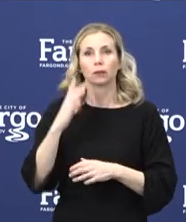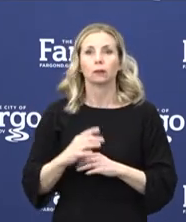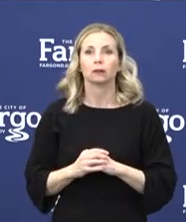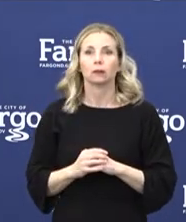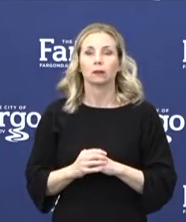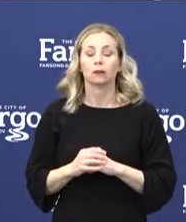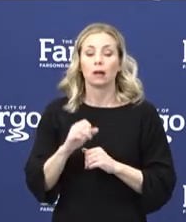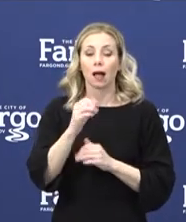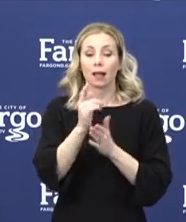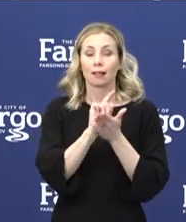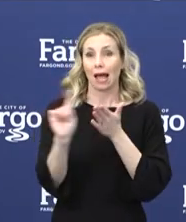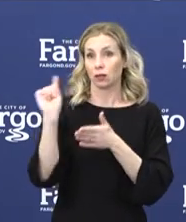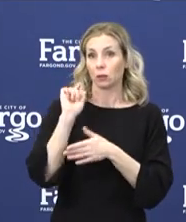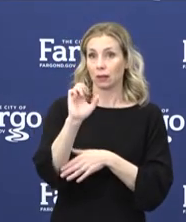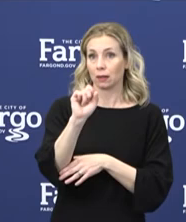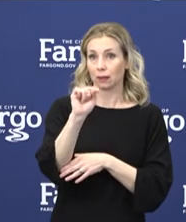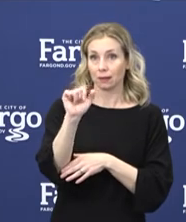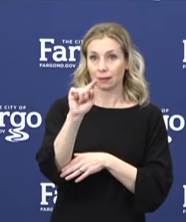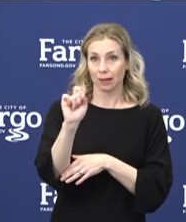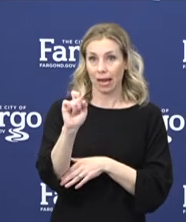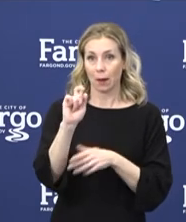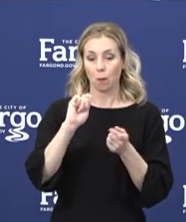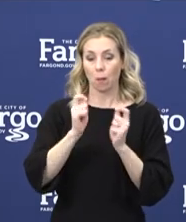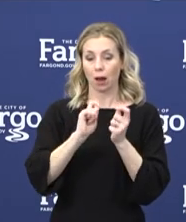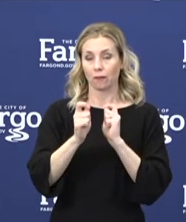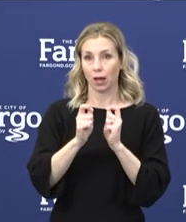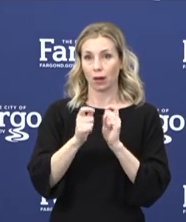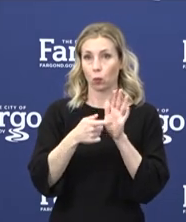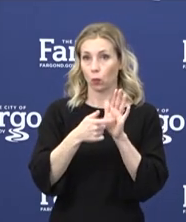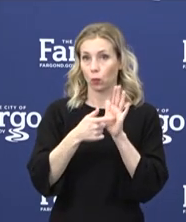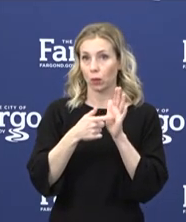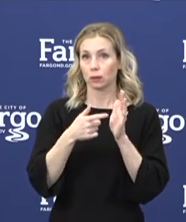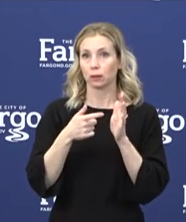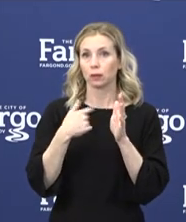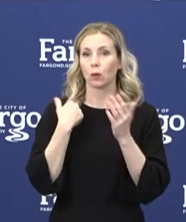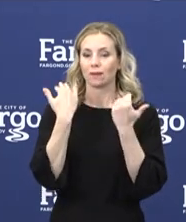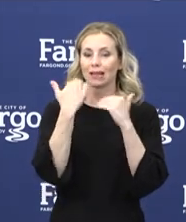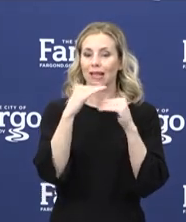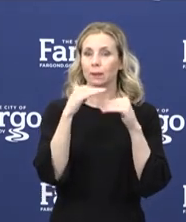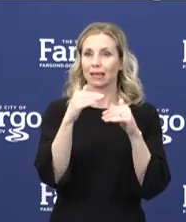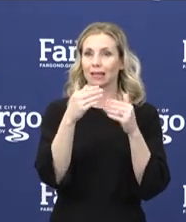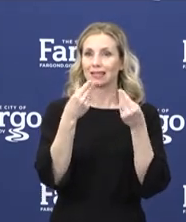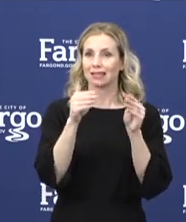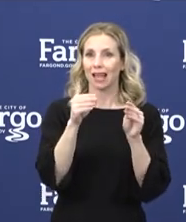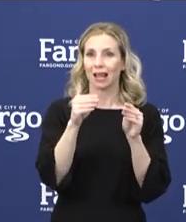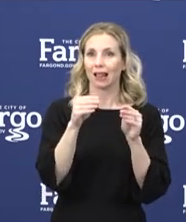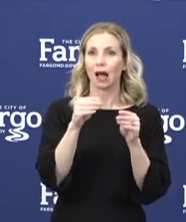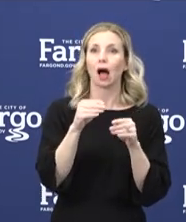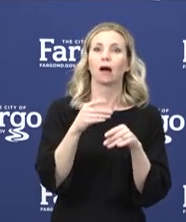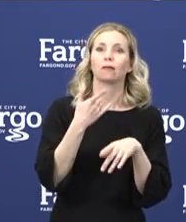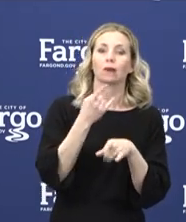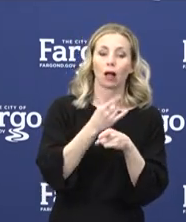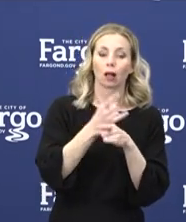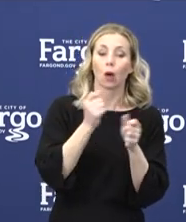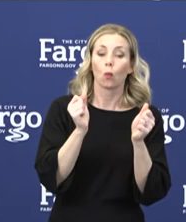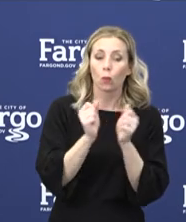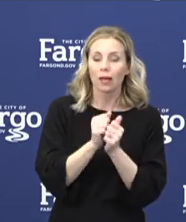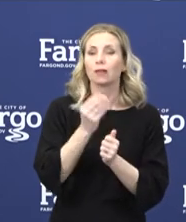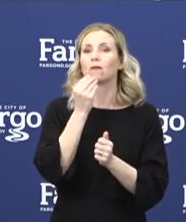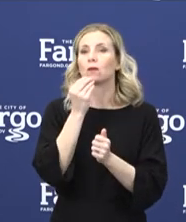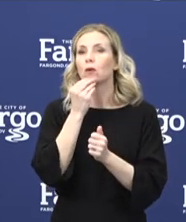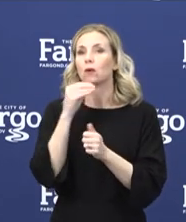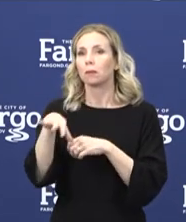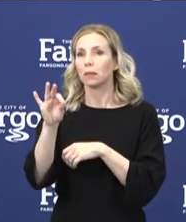modified the liquor regulations to allow a limited sale of liquor with food pickup, which is similar to North